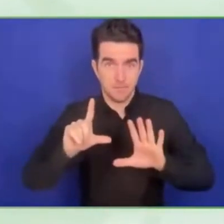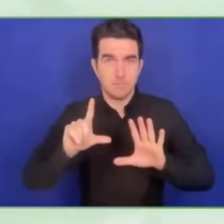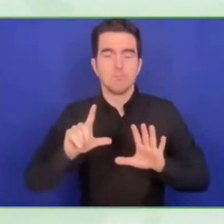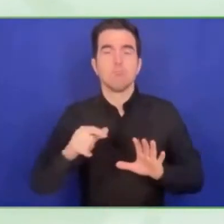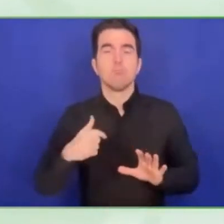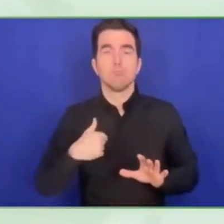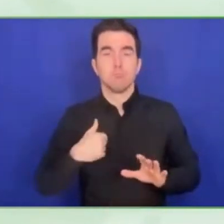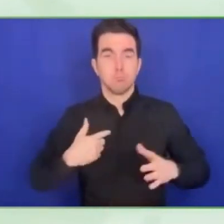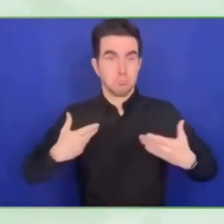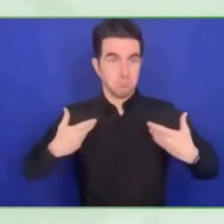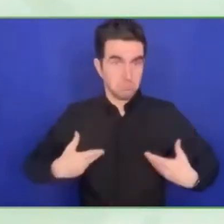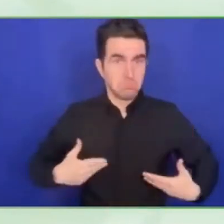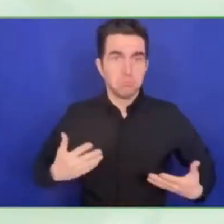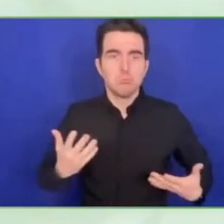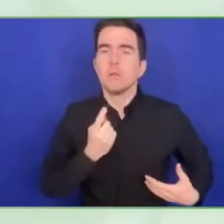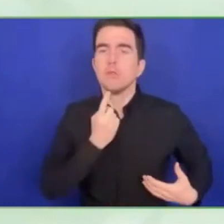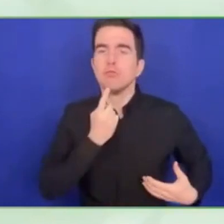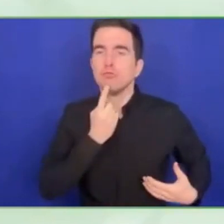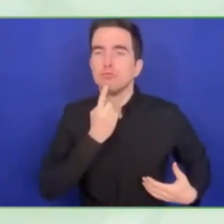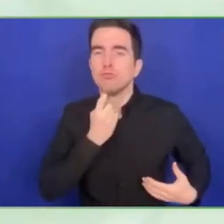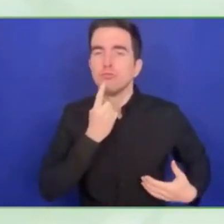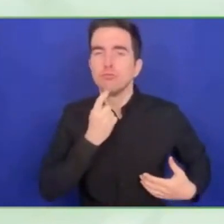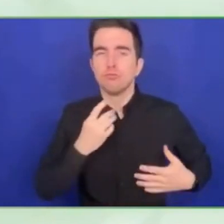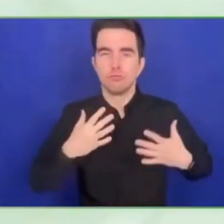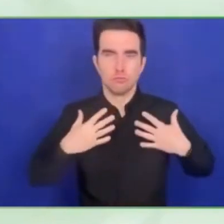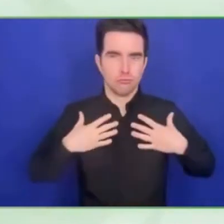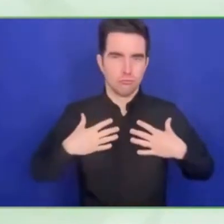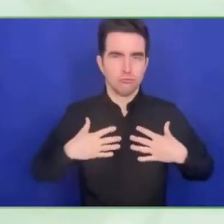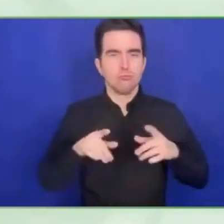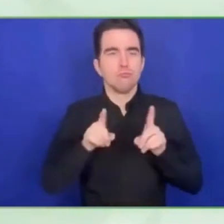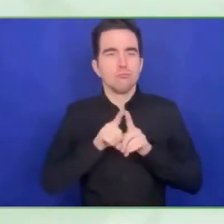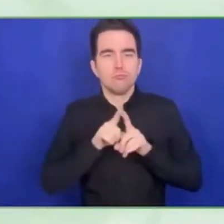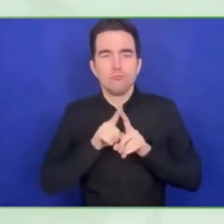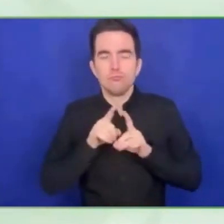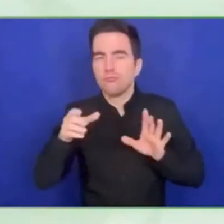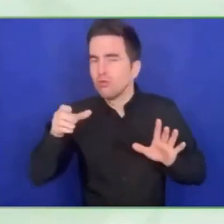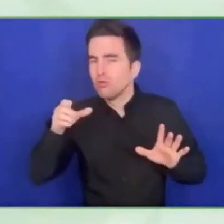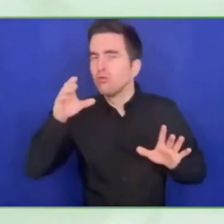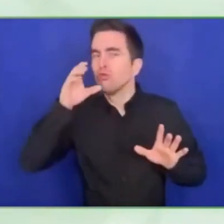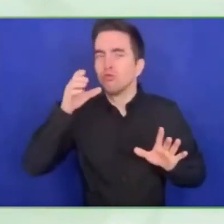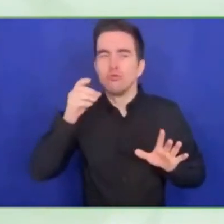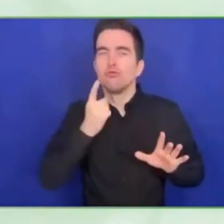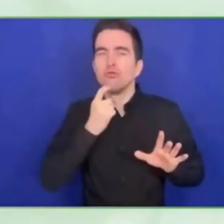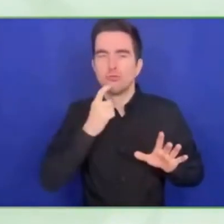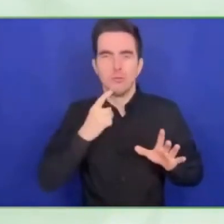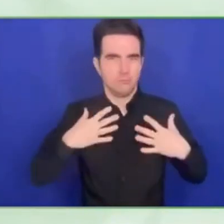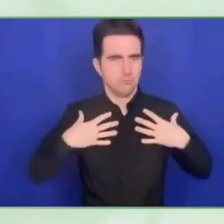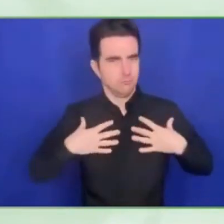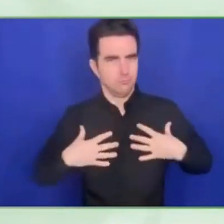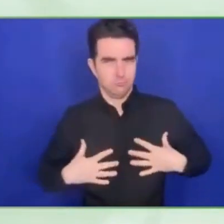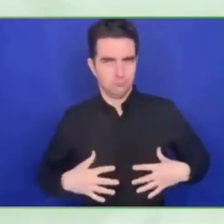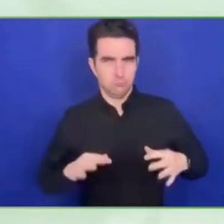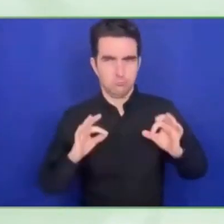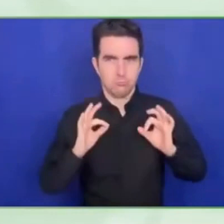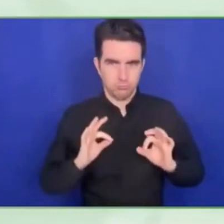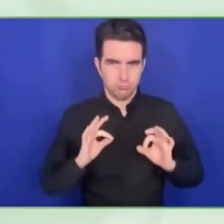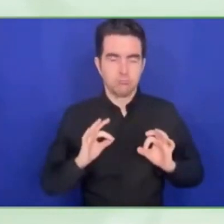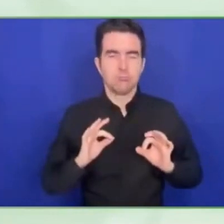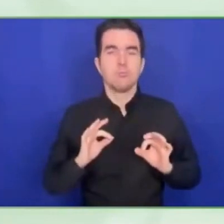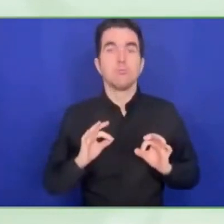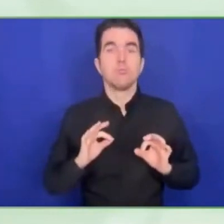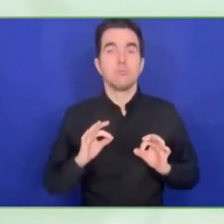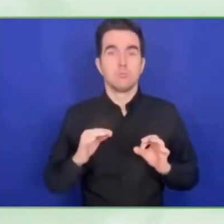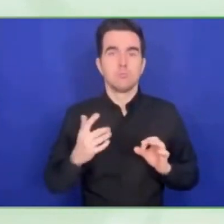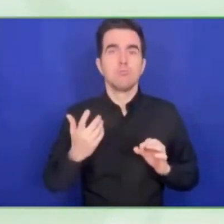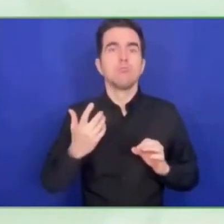compounded by a past that is full of barriers and a future that is coming Looking at